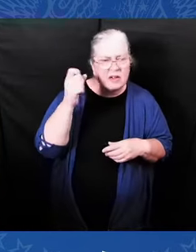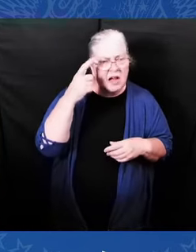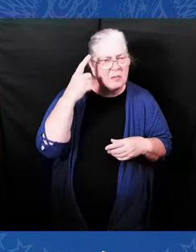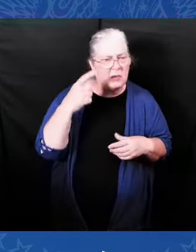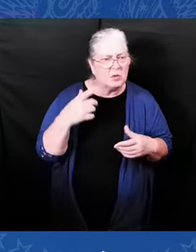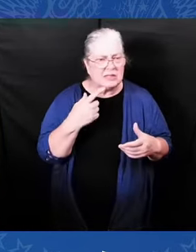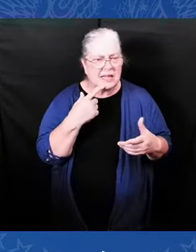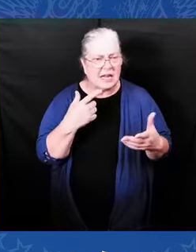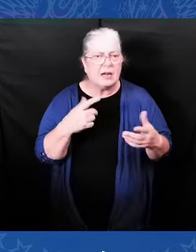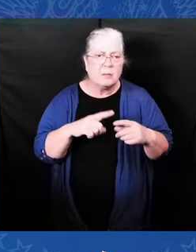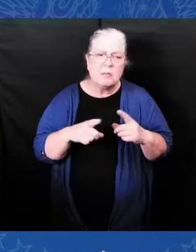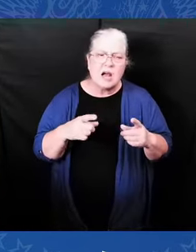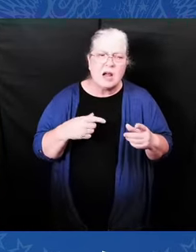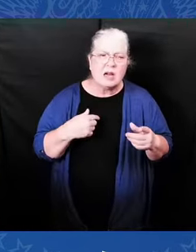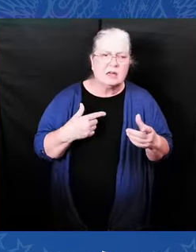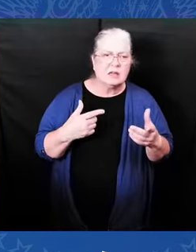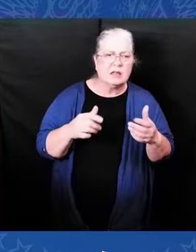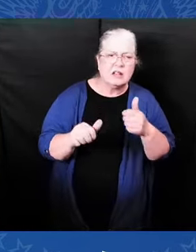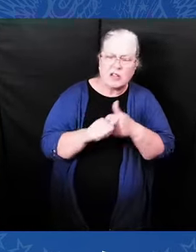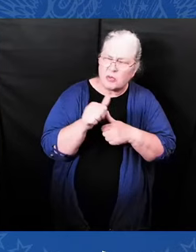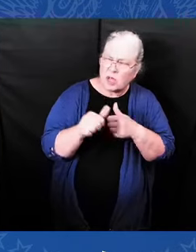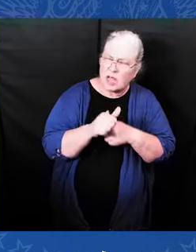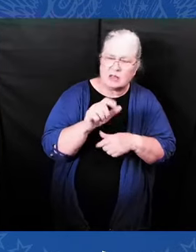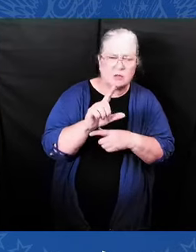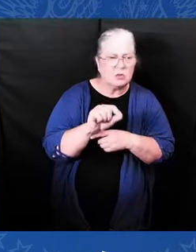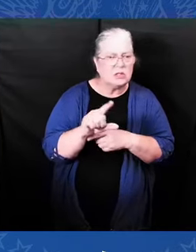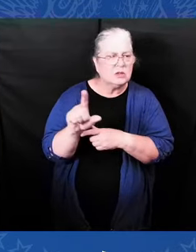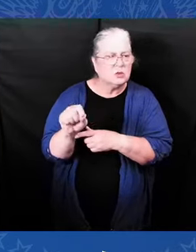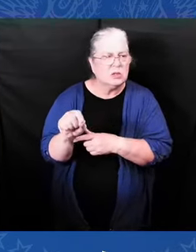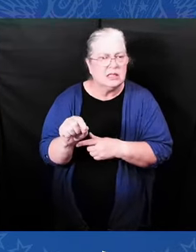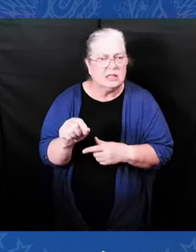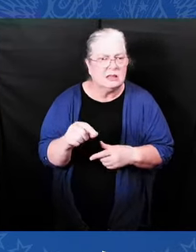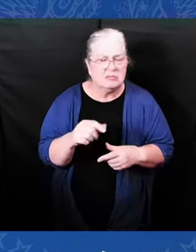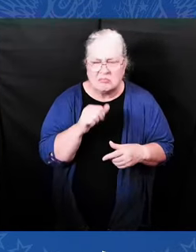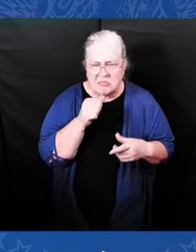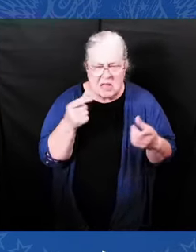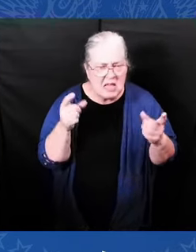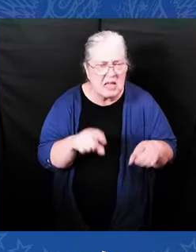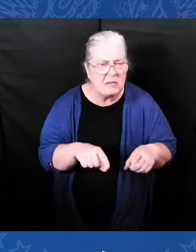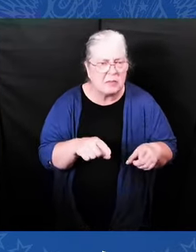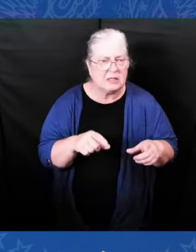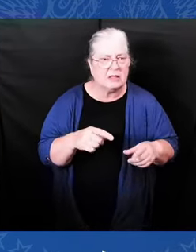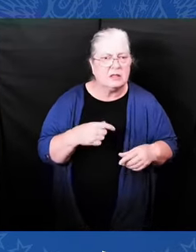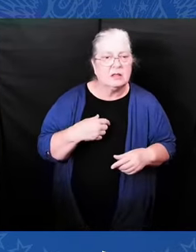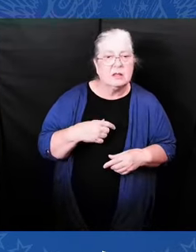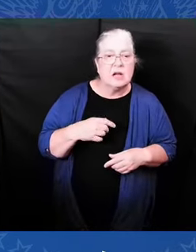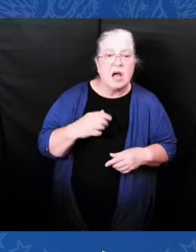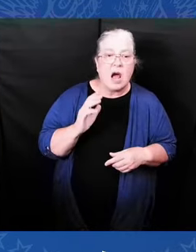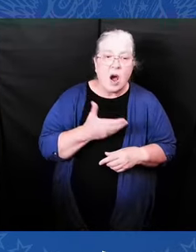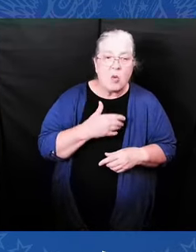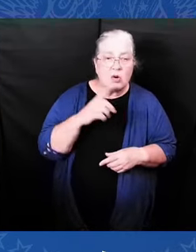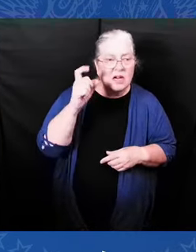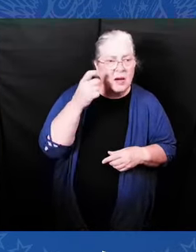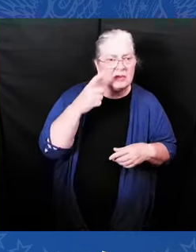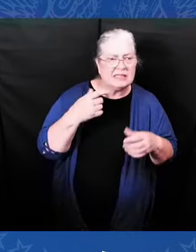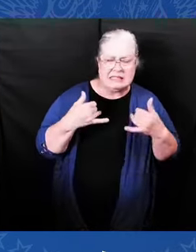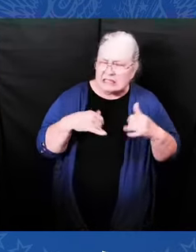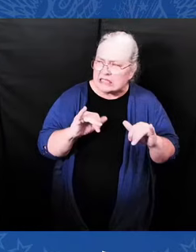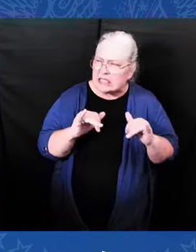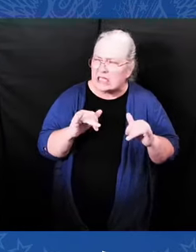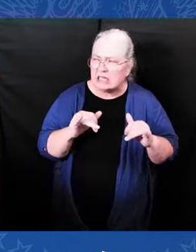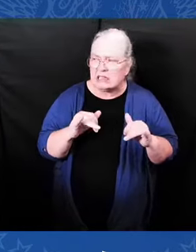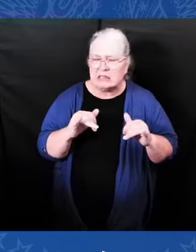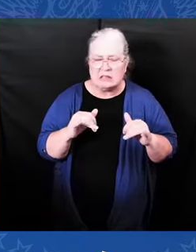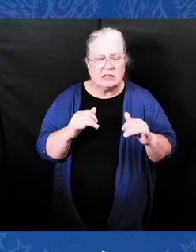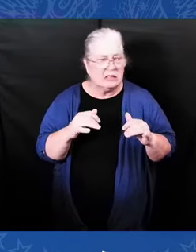have more work to do, you and I, because our most important freedoms — the right to choose, the right to vote, the right to